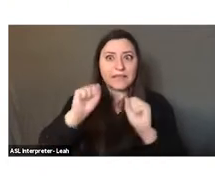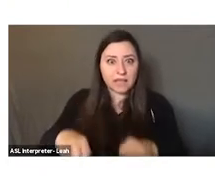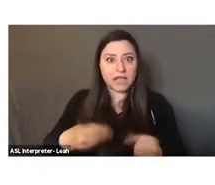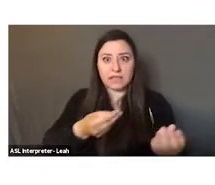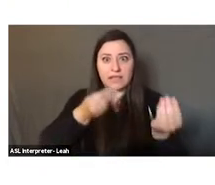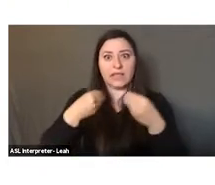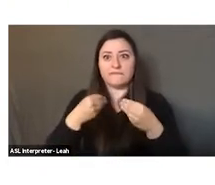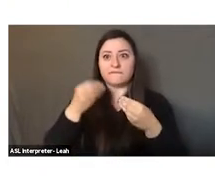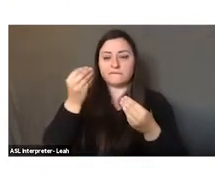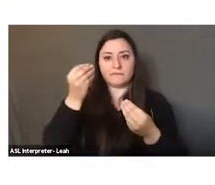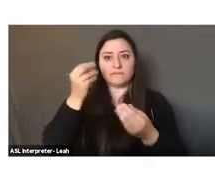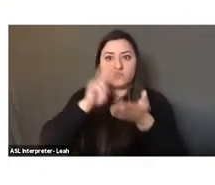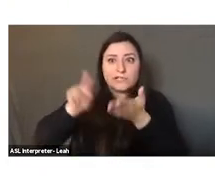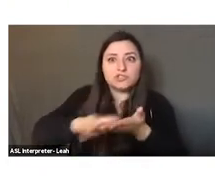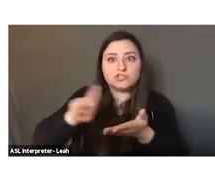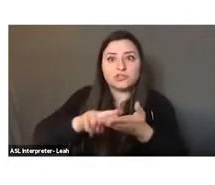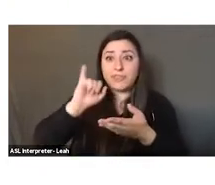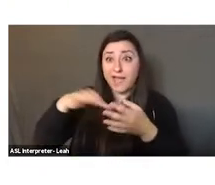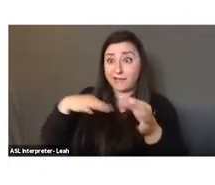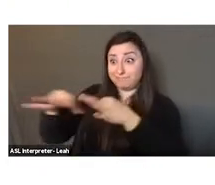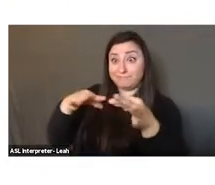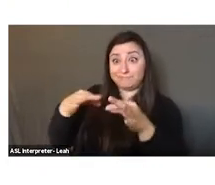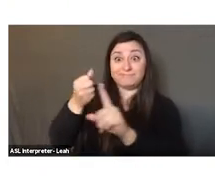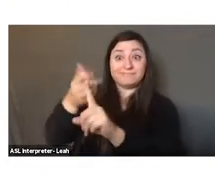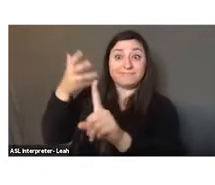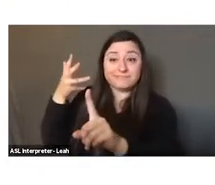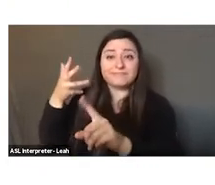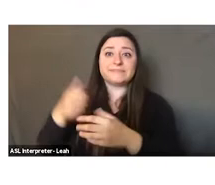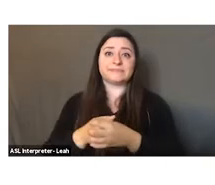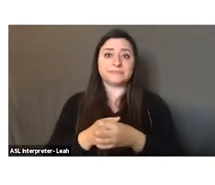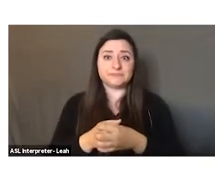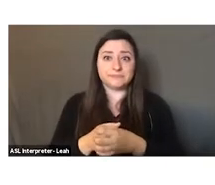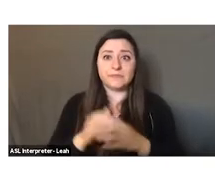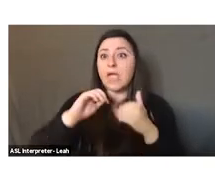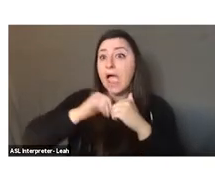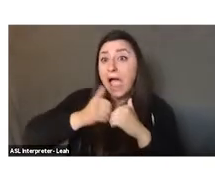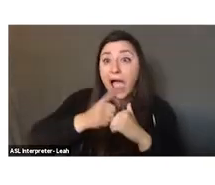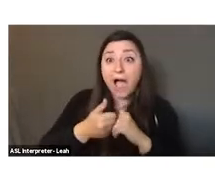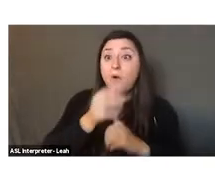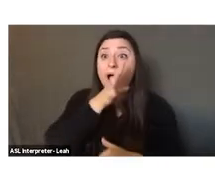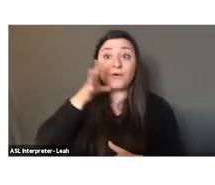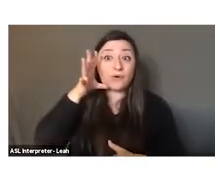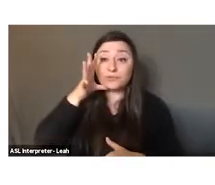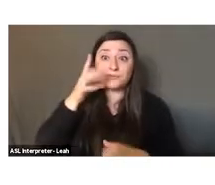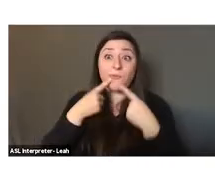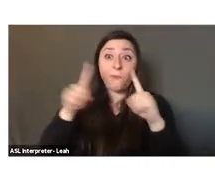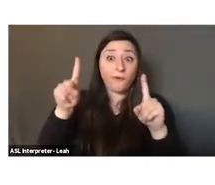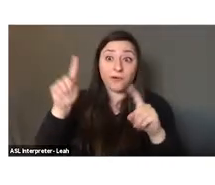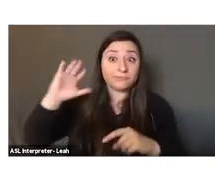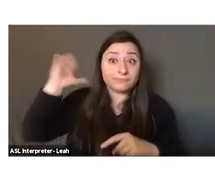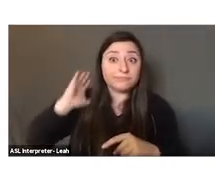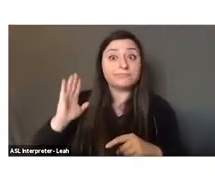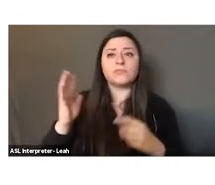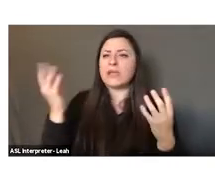data that I explained and to elaborate more on how agriculture worked in the neolithic, what